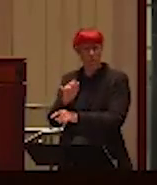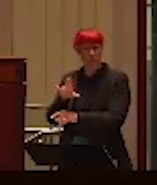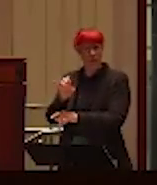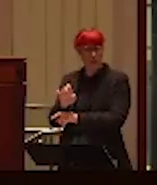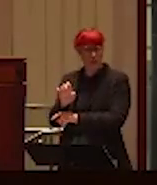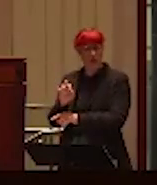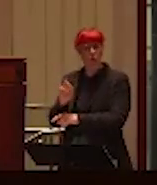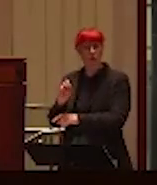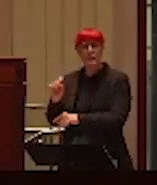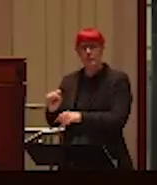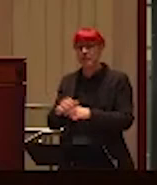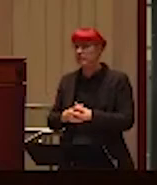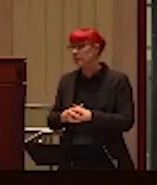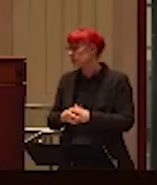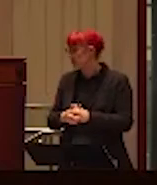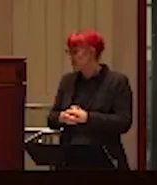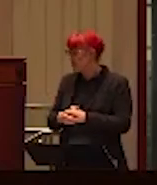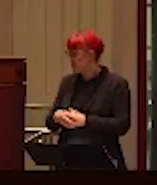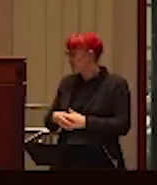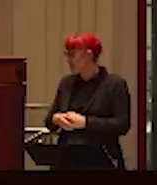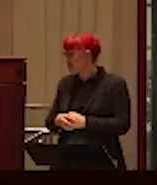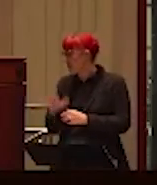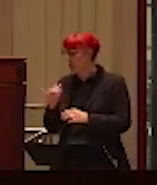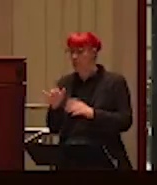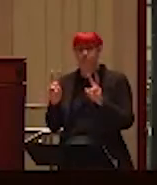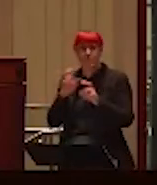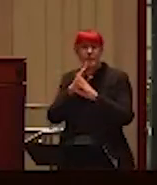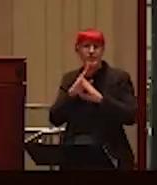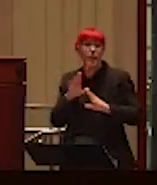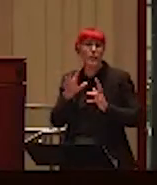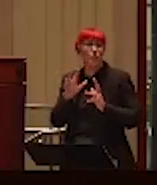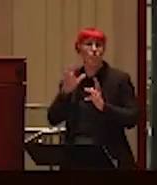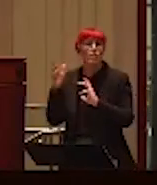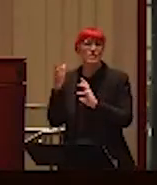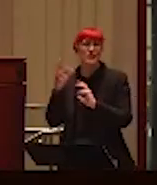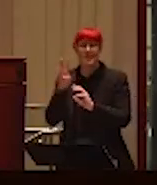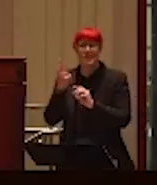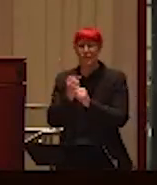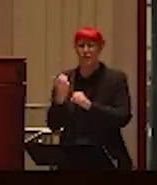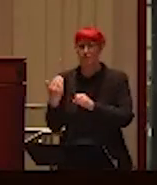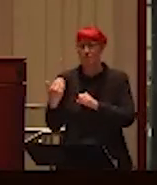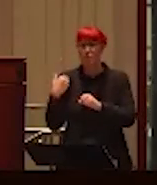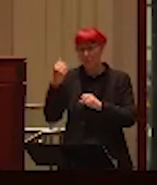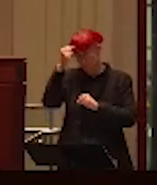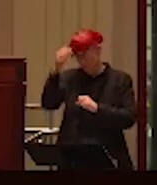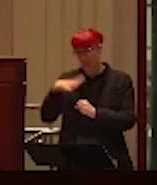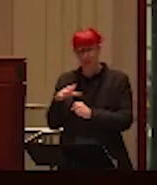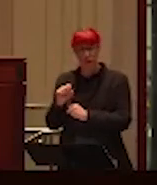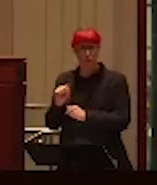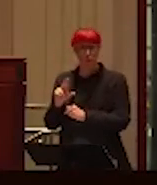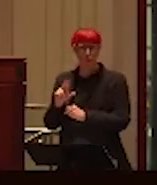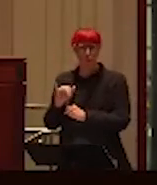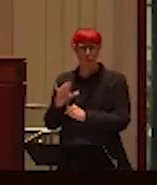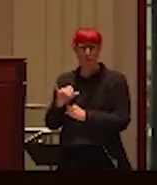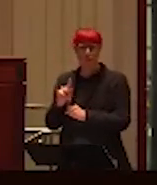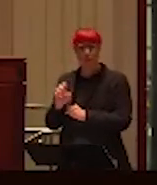I about, we began writing about the sort of silent crisis of men's suicide about six years ago. And most of you maybe know that